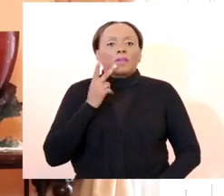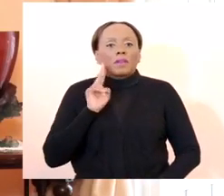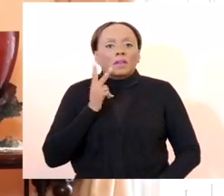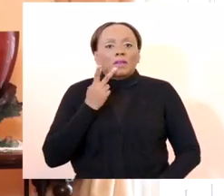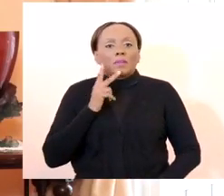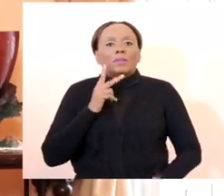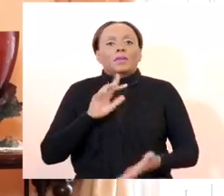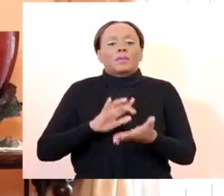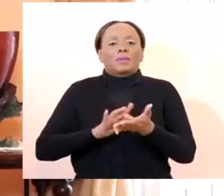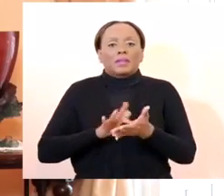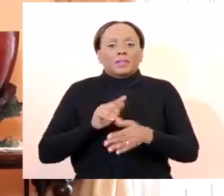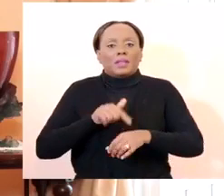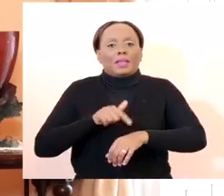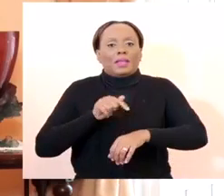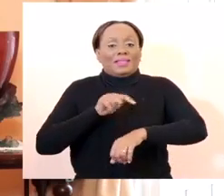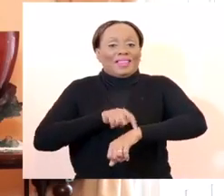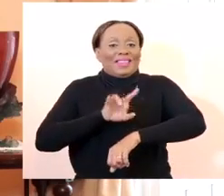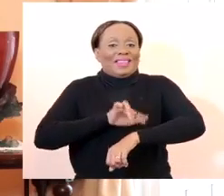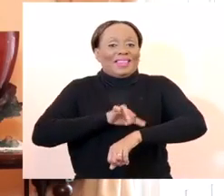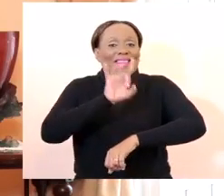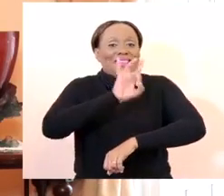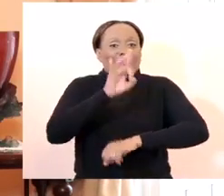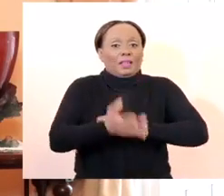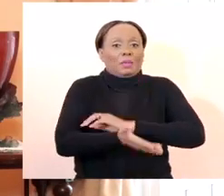8 a.m. and 6 p.m.